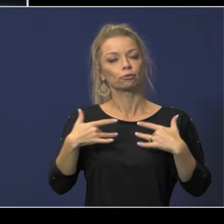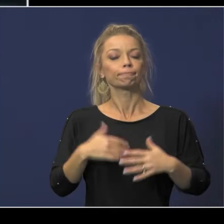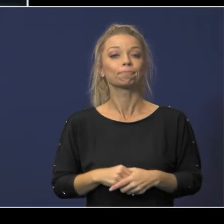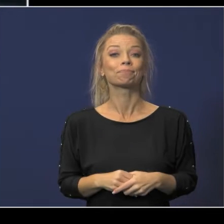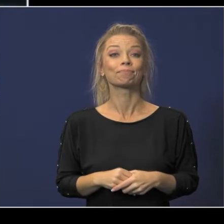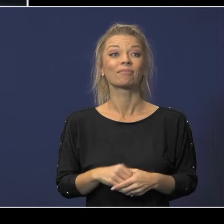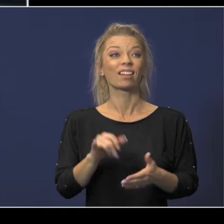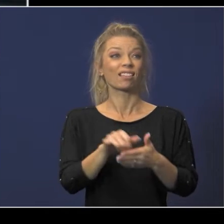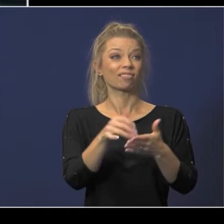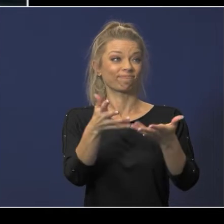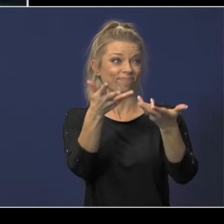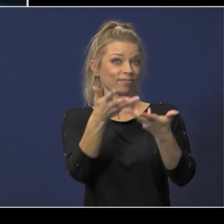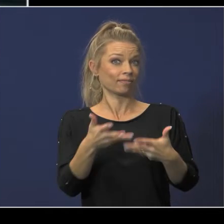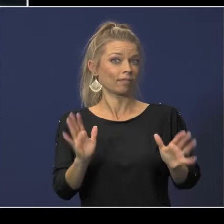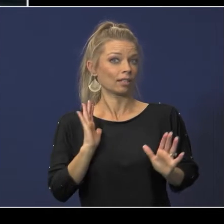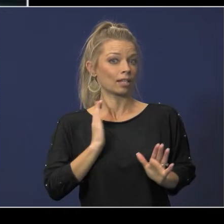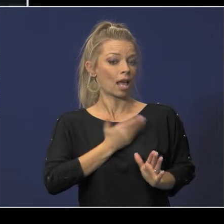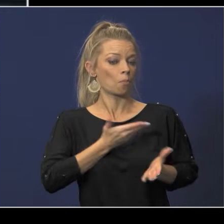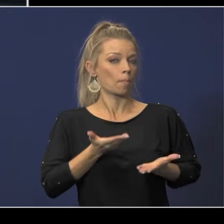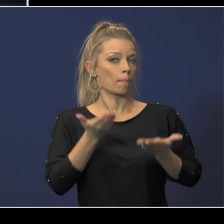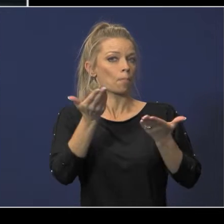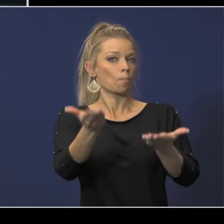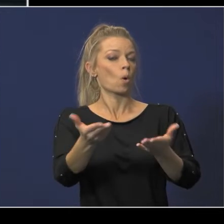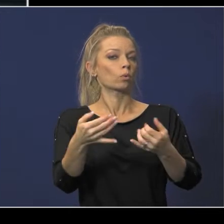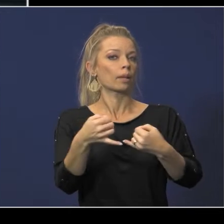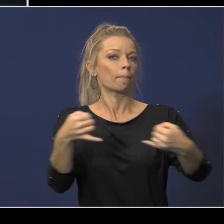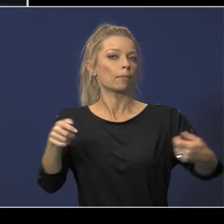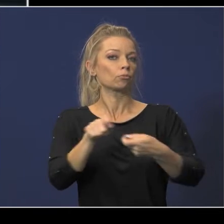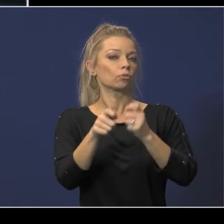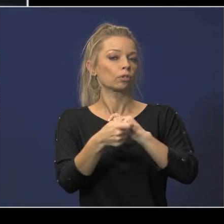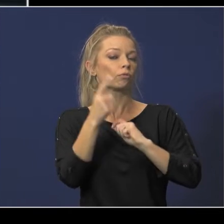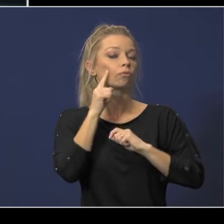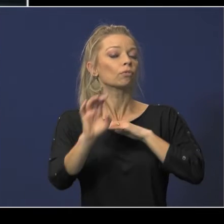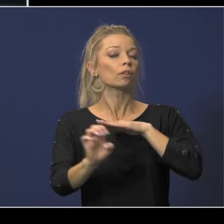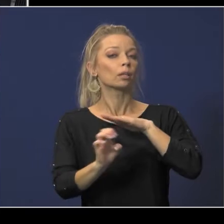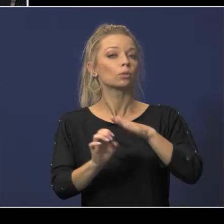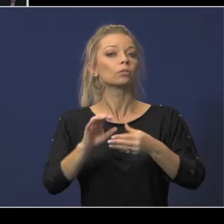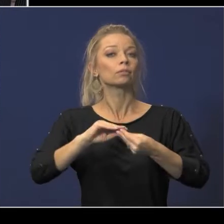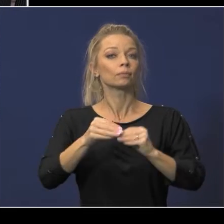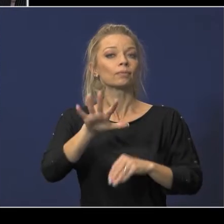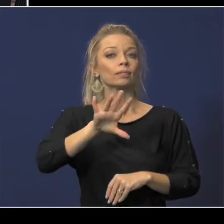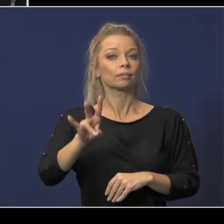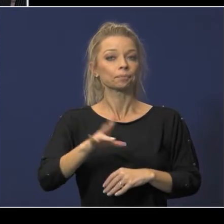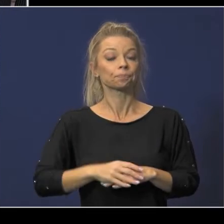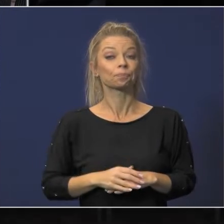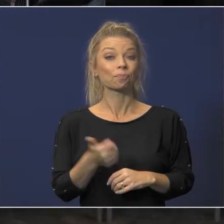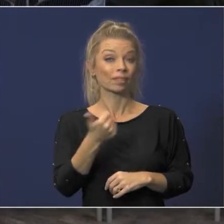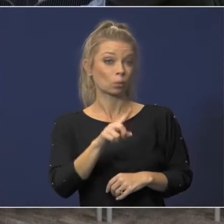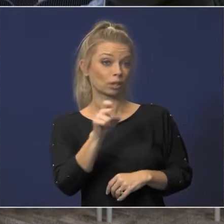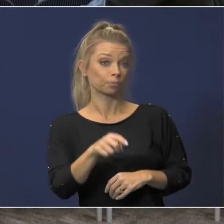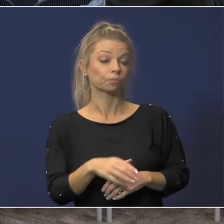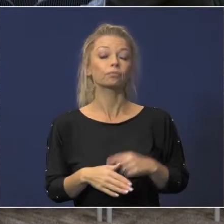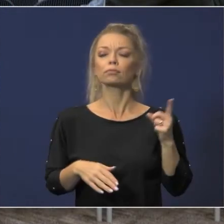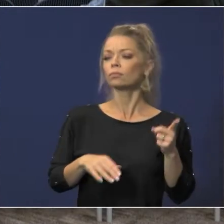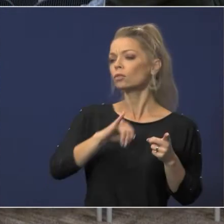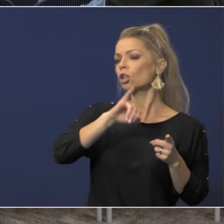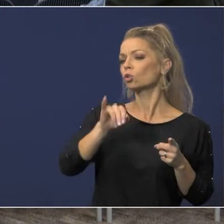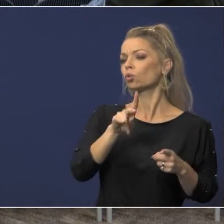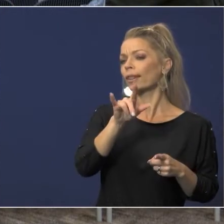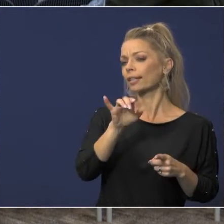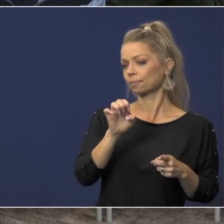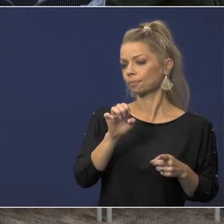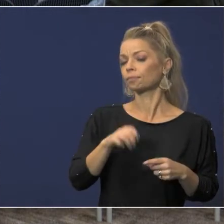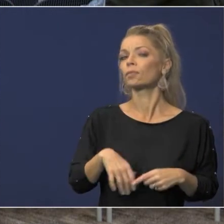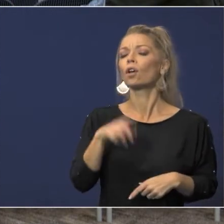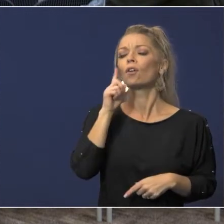proposed boundary changes for elementary 57 are there any questions julie um christy on the